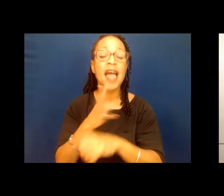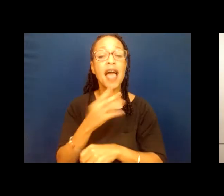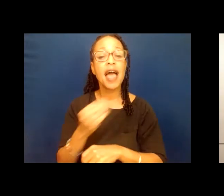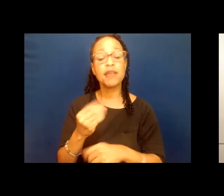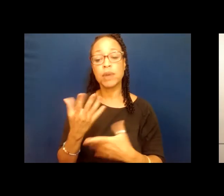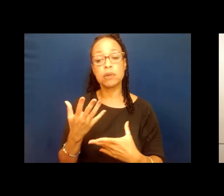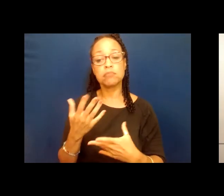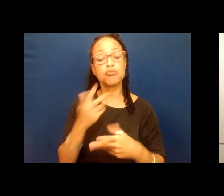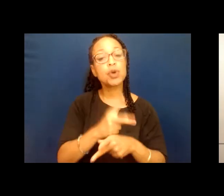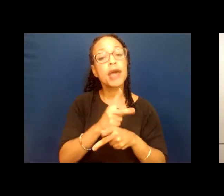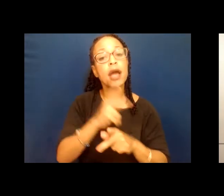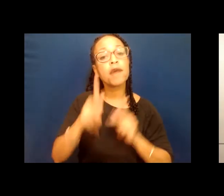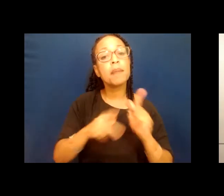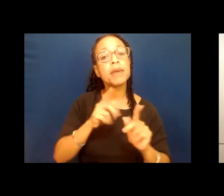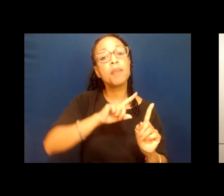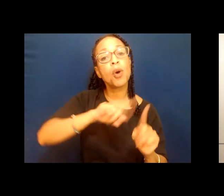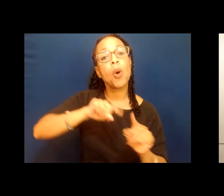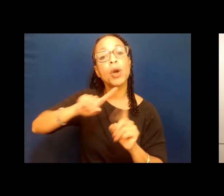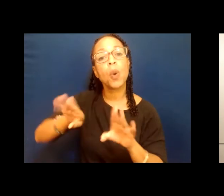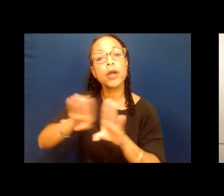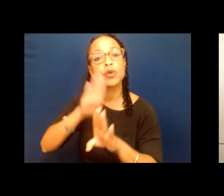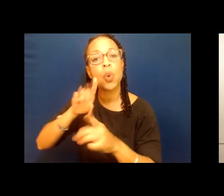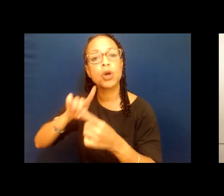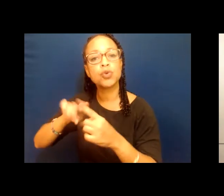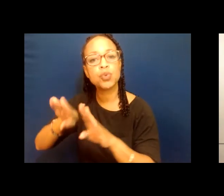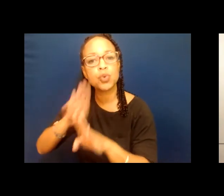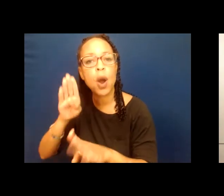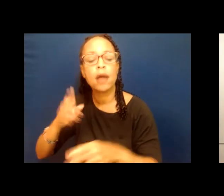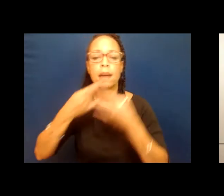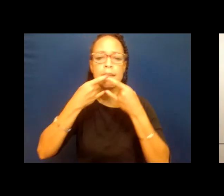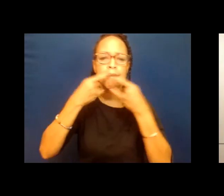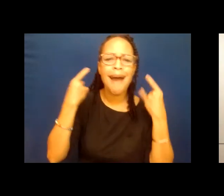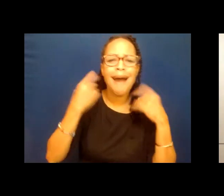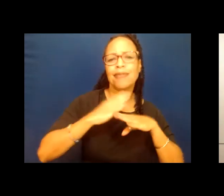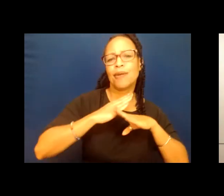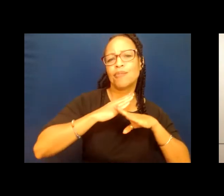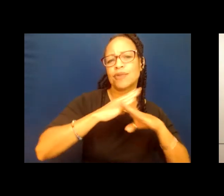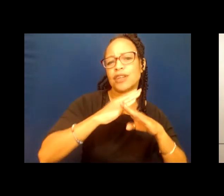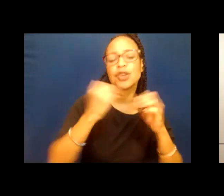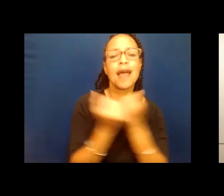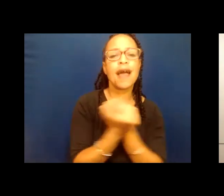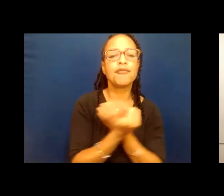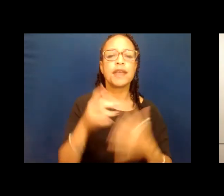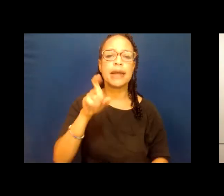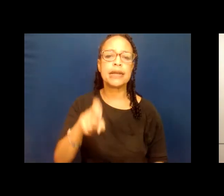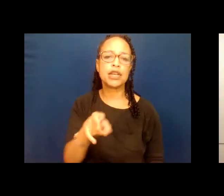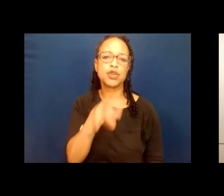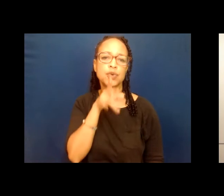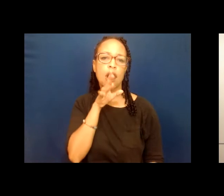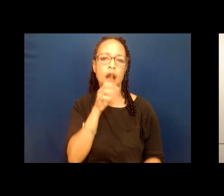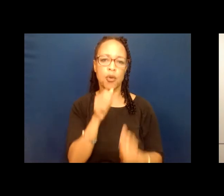door to door, making sure that they had the protection, the masks, everything that they needed to talk to voters. And we did that